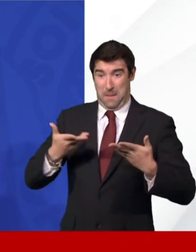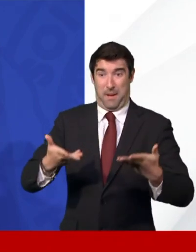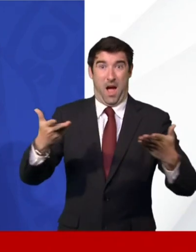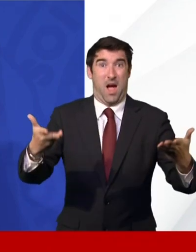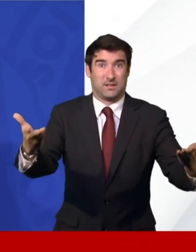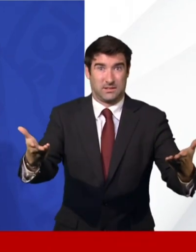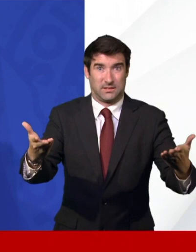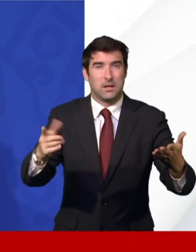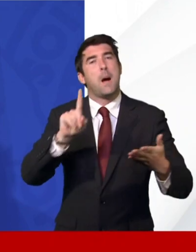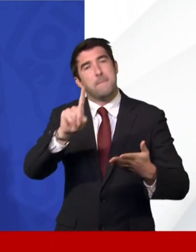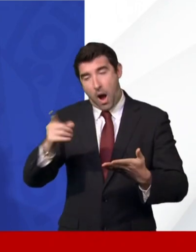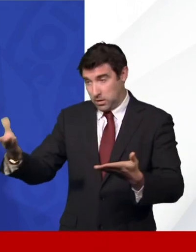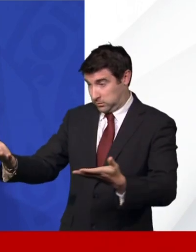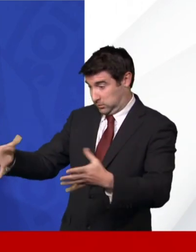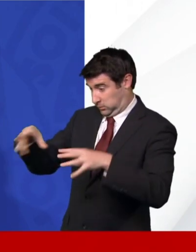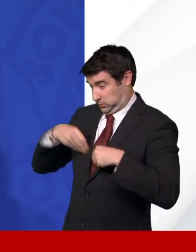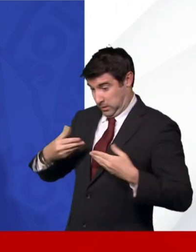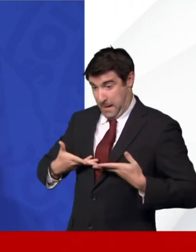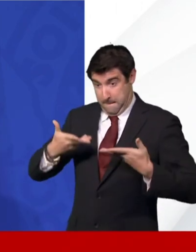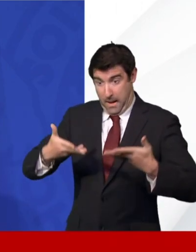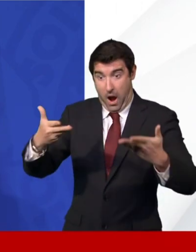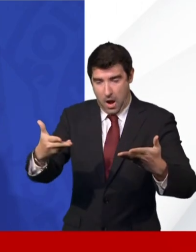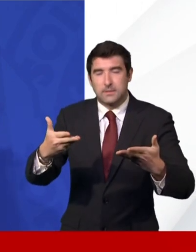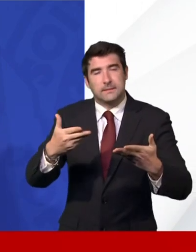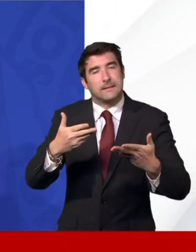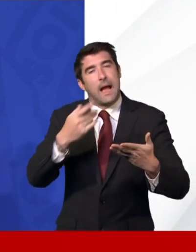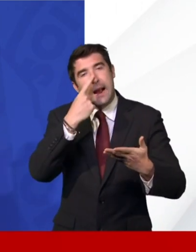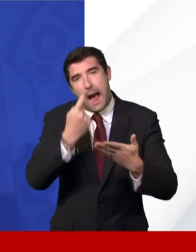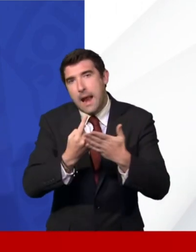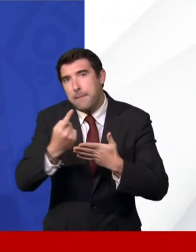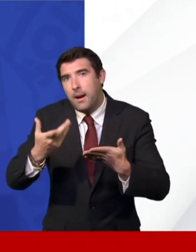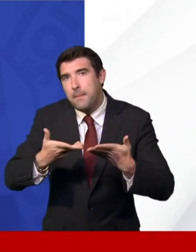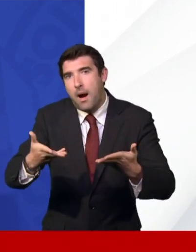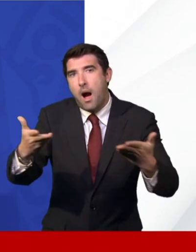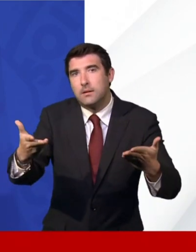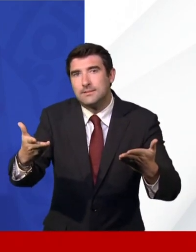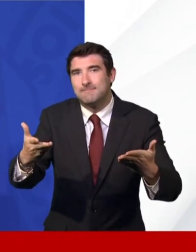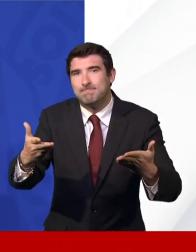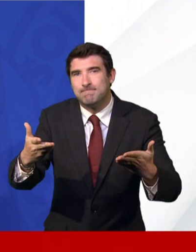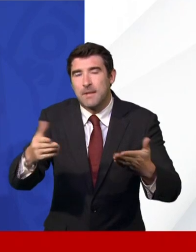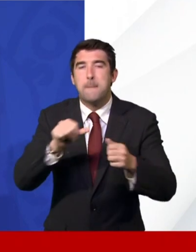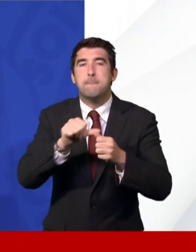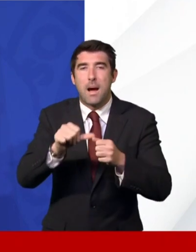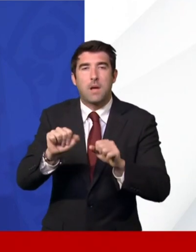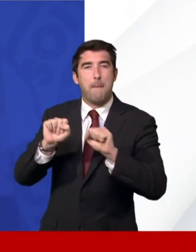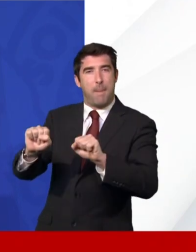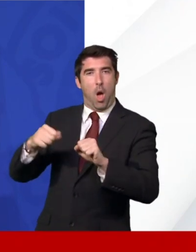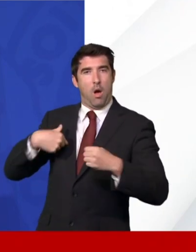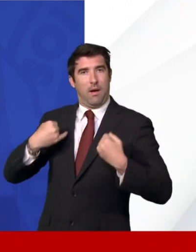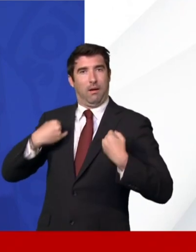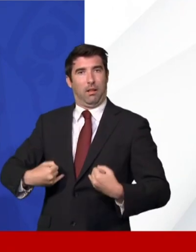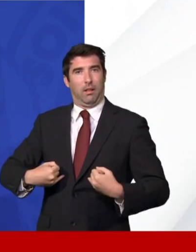less effective at doing that than they are at preventing severe disease. And so what we will see as we get the,